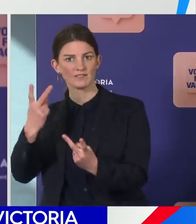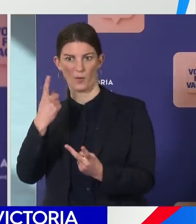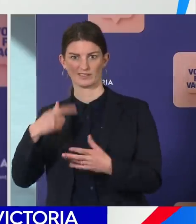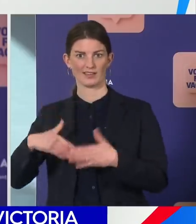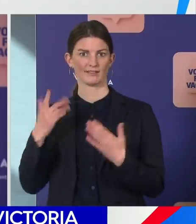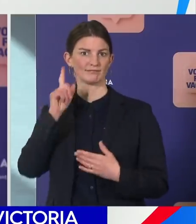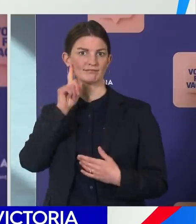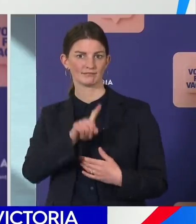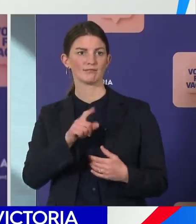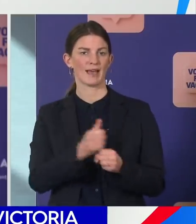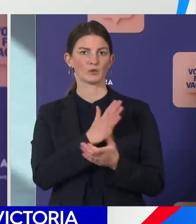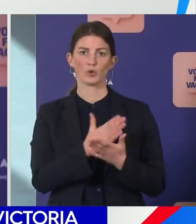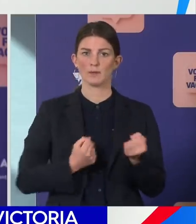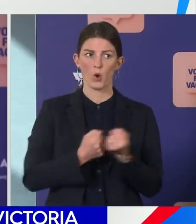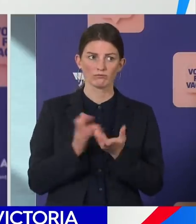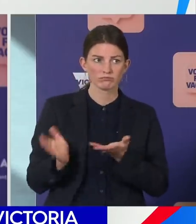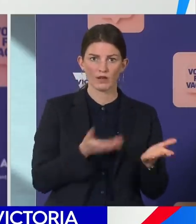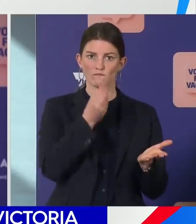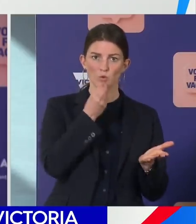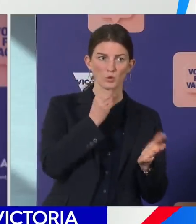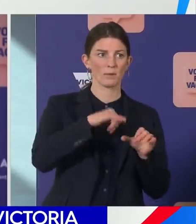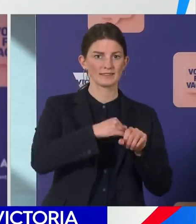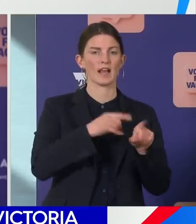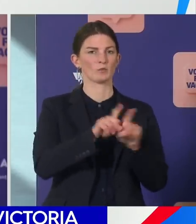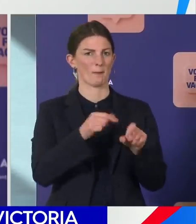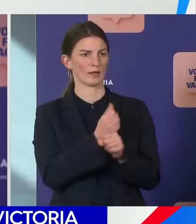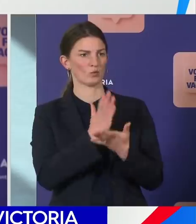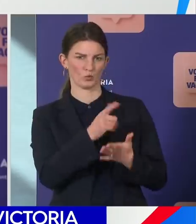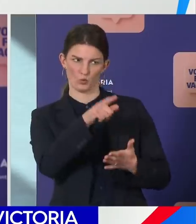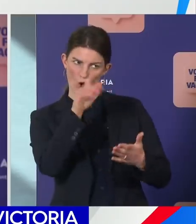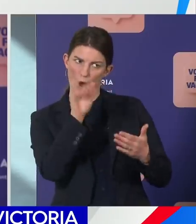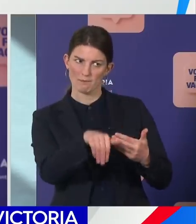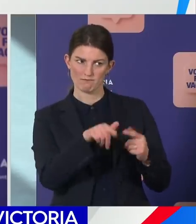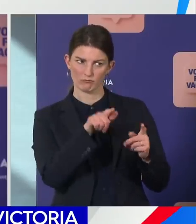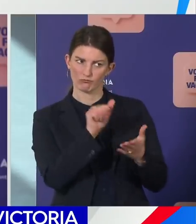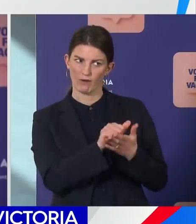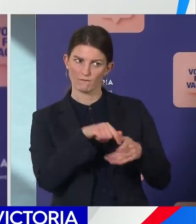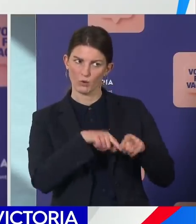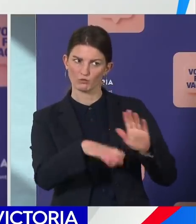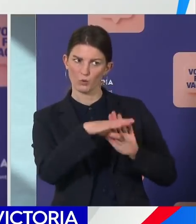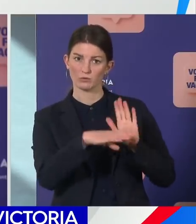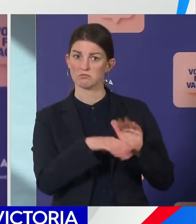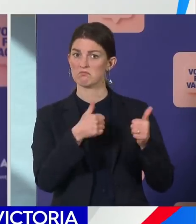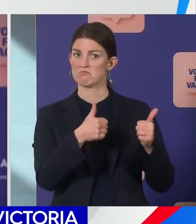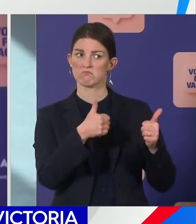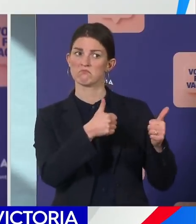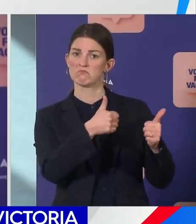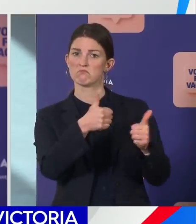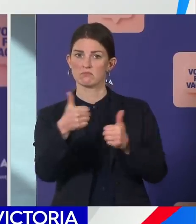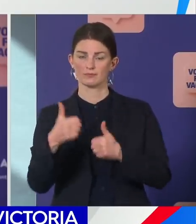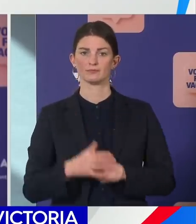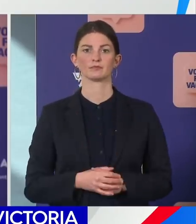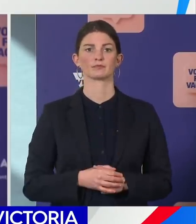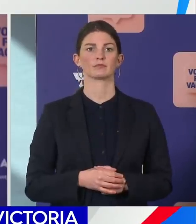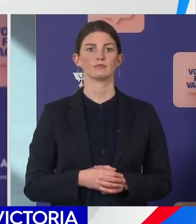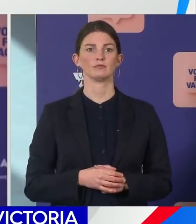compliance and very, very high levels of engagement there. In regards to vaccinations,